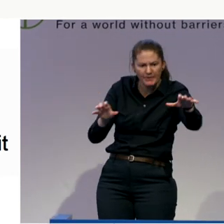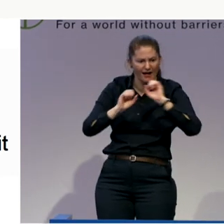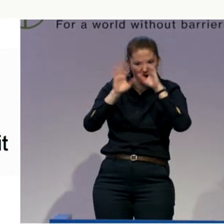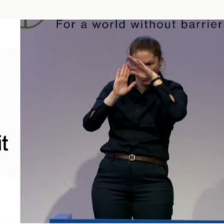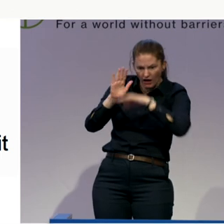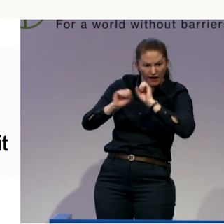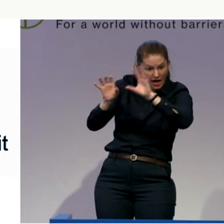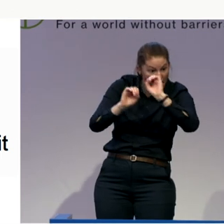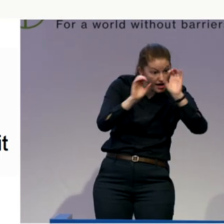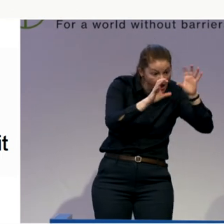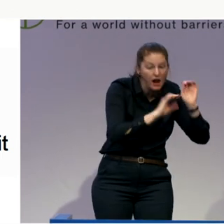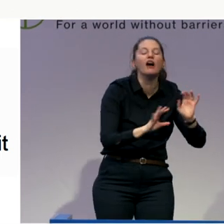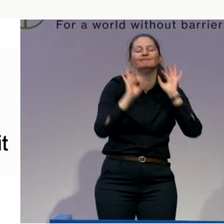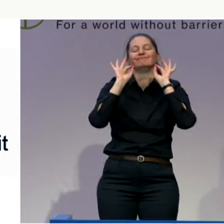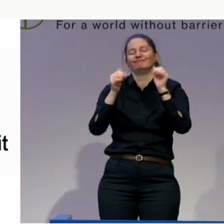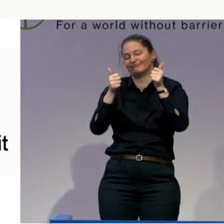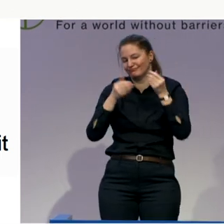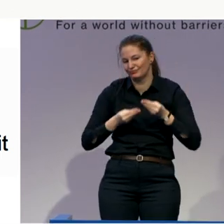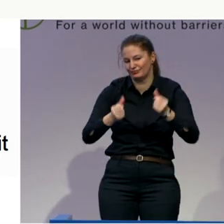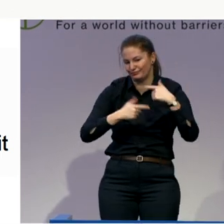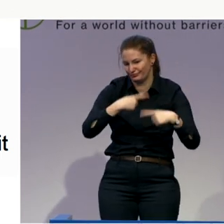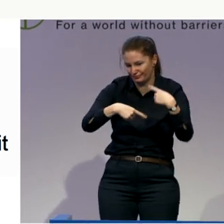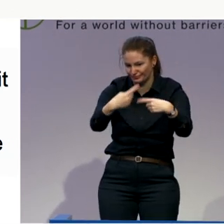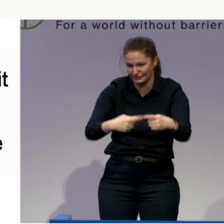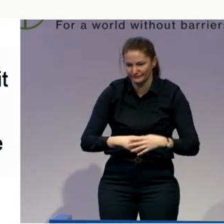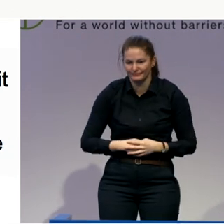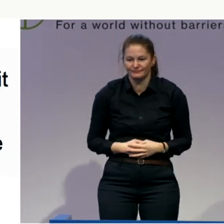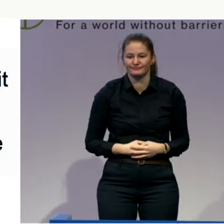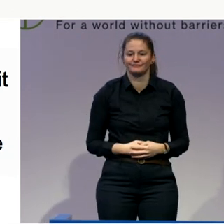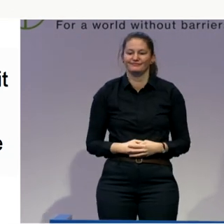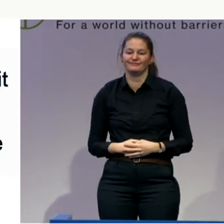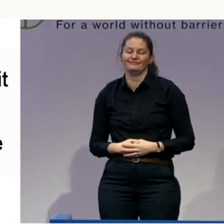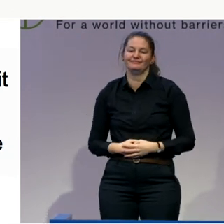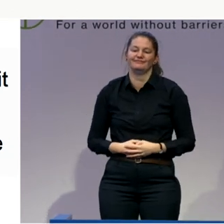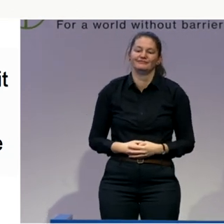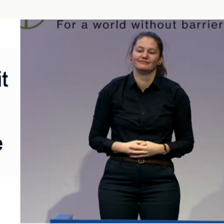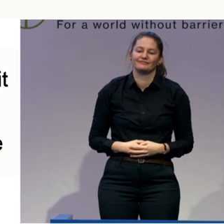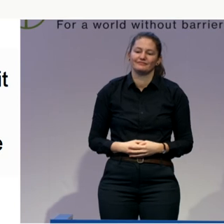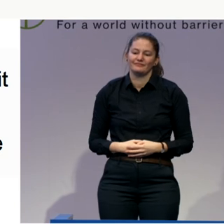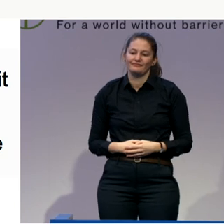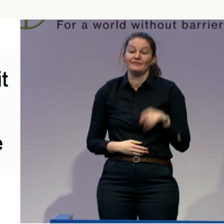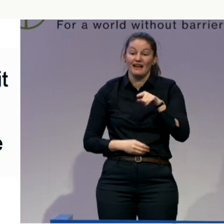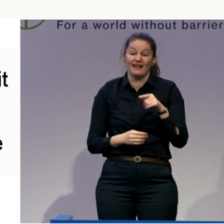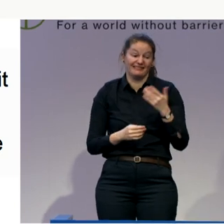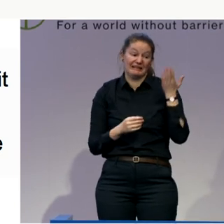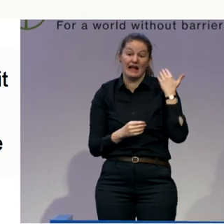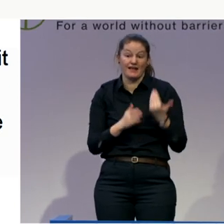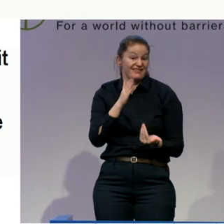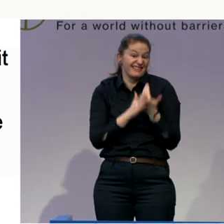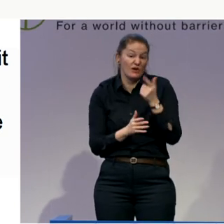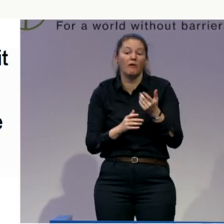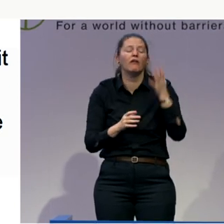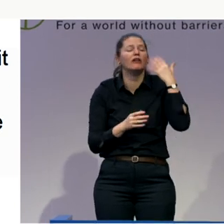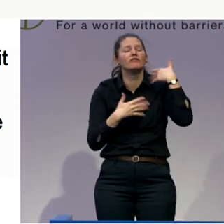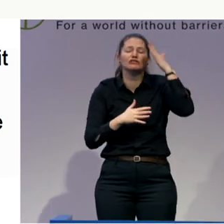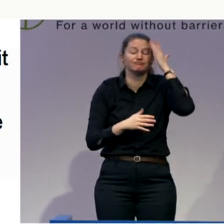Abbey on the television and think it's just about upstairs, downstairs, off you go, servant lady. It's not. We